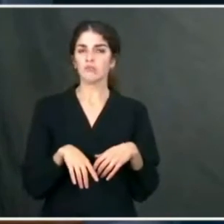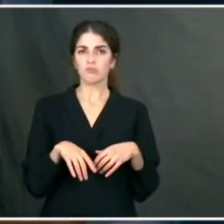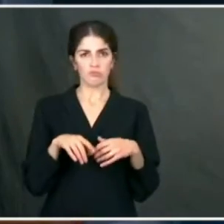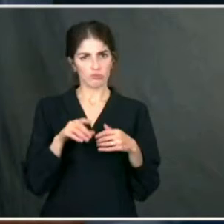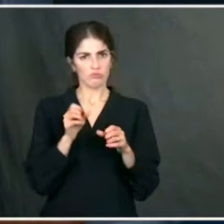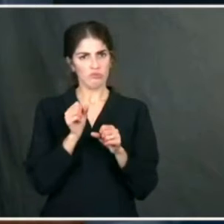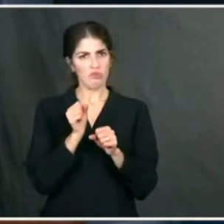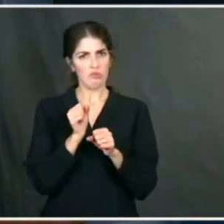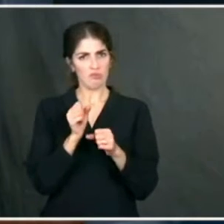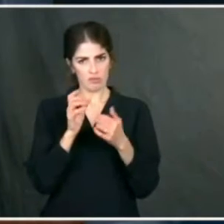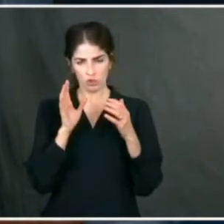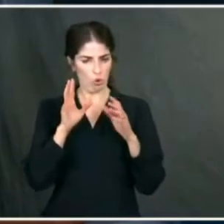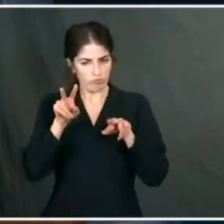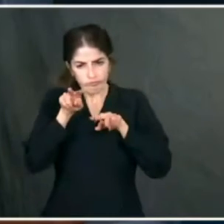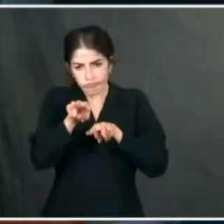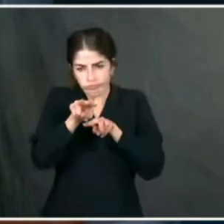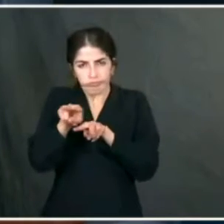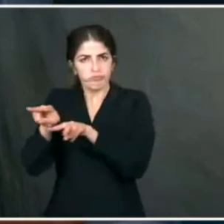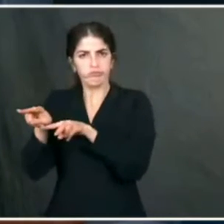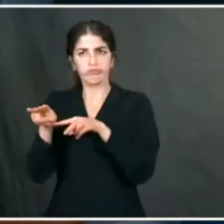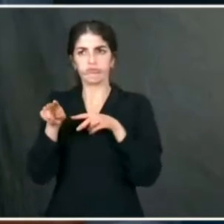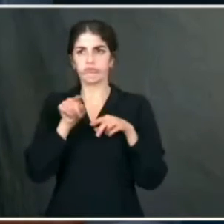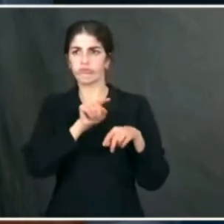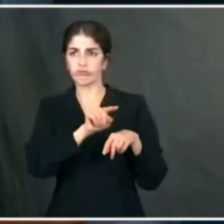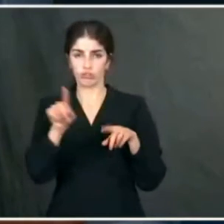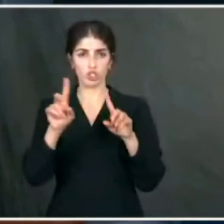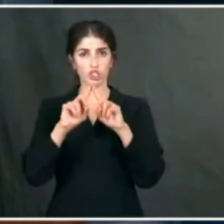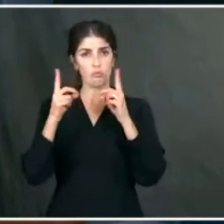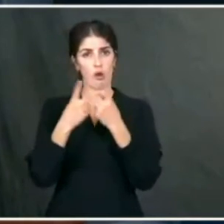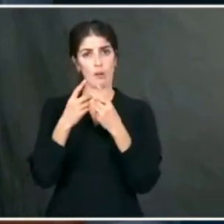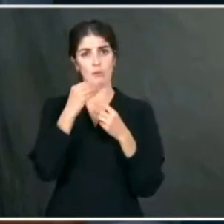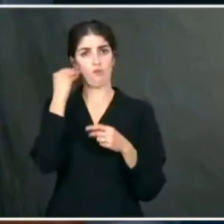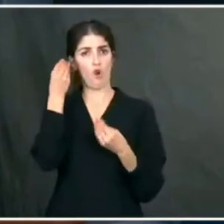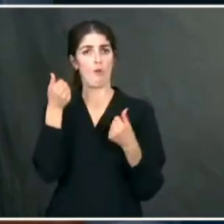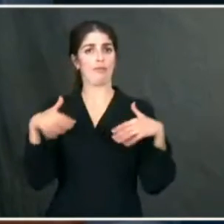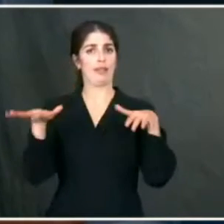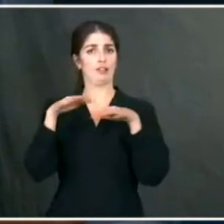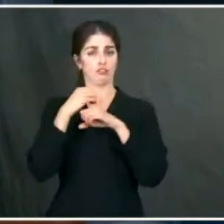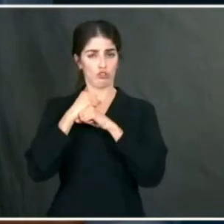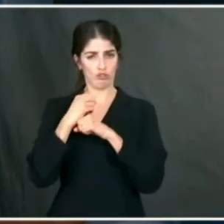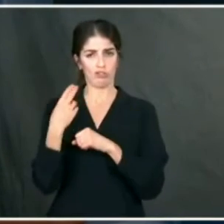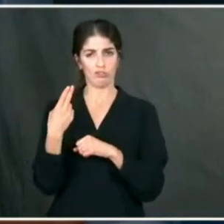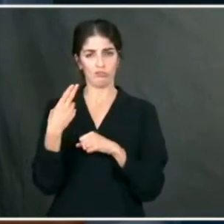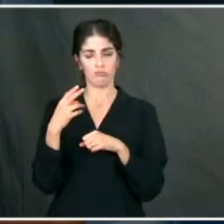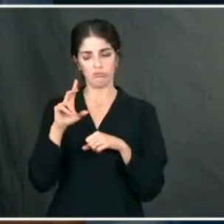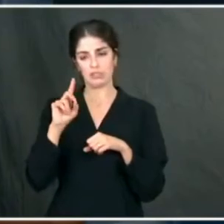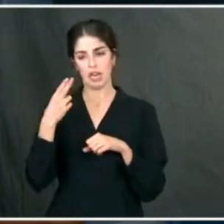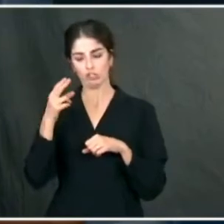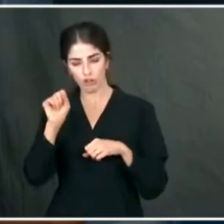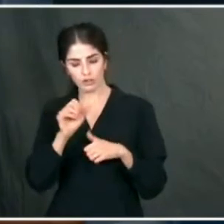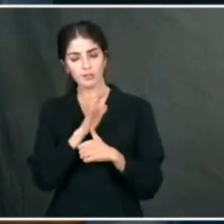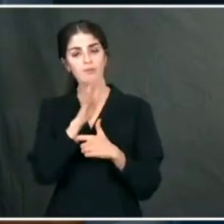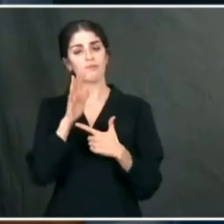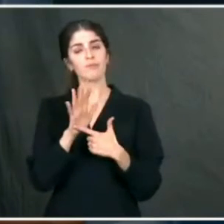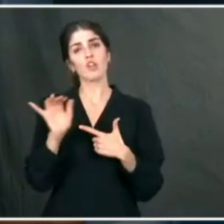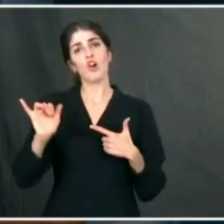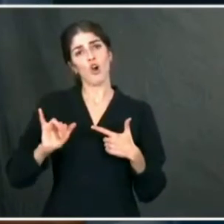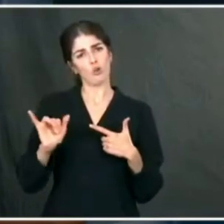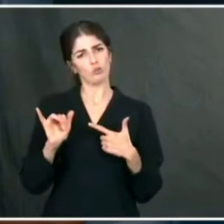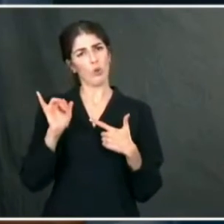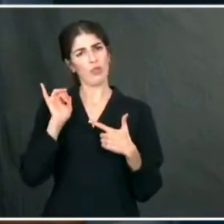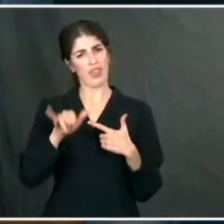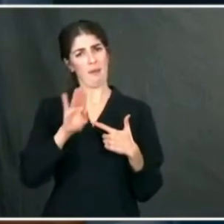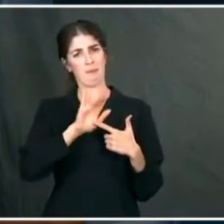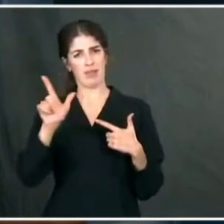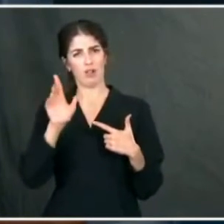And putting that oversight in the hands of the Department of Homeland Security, it will also help address root causes